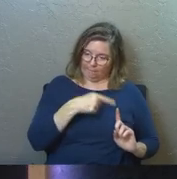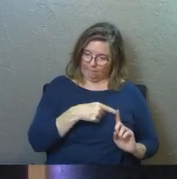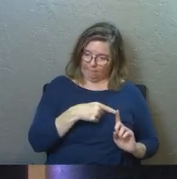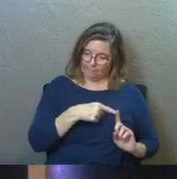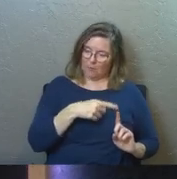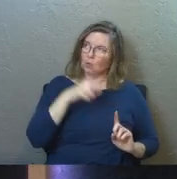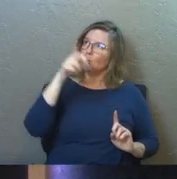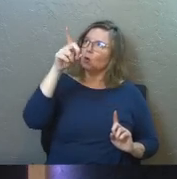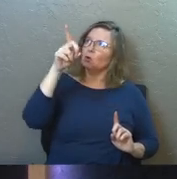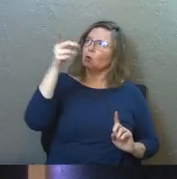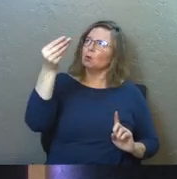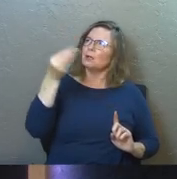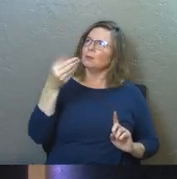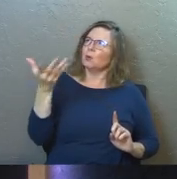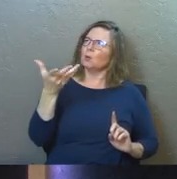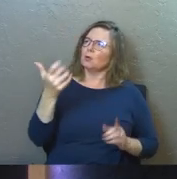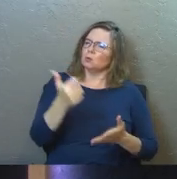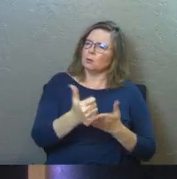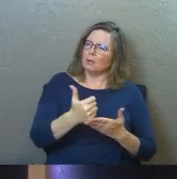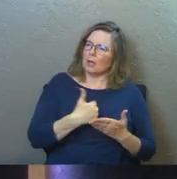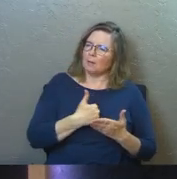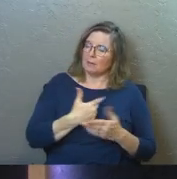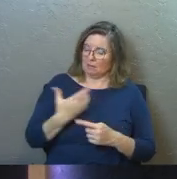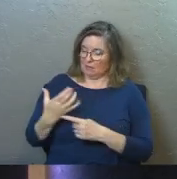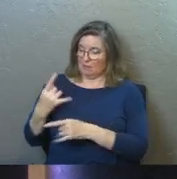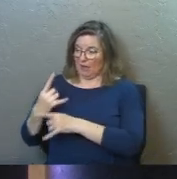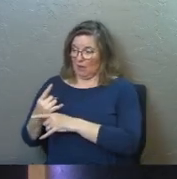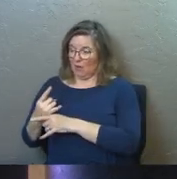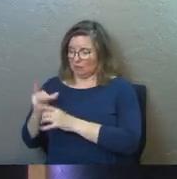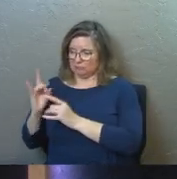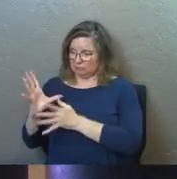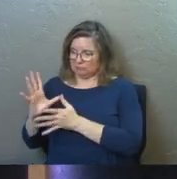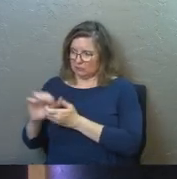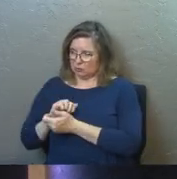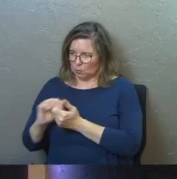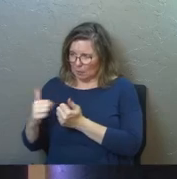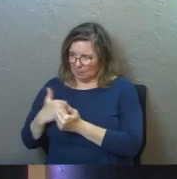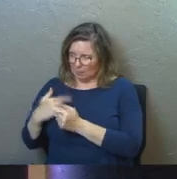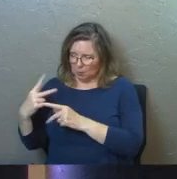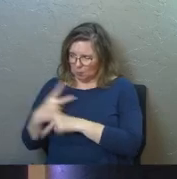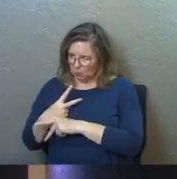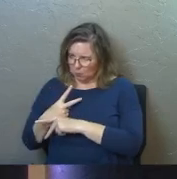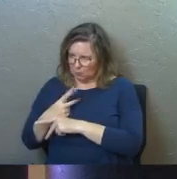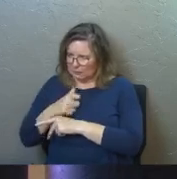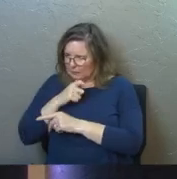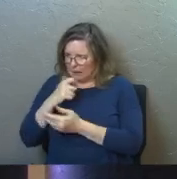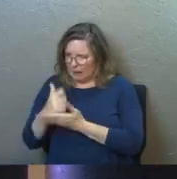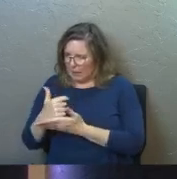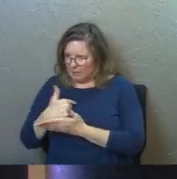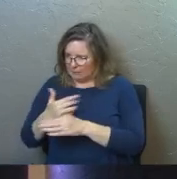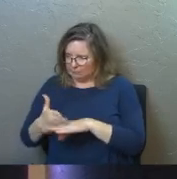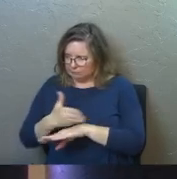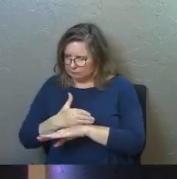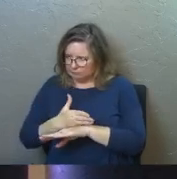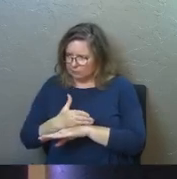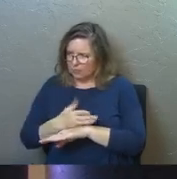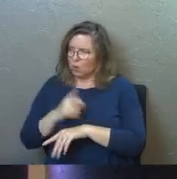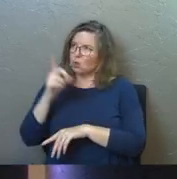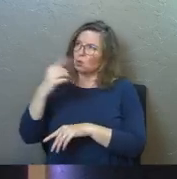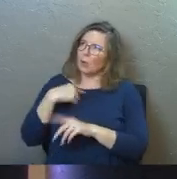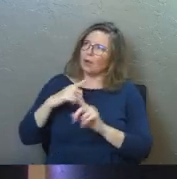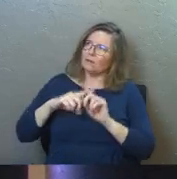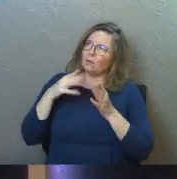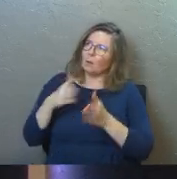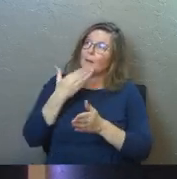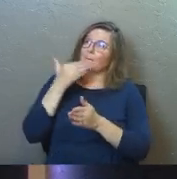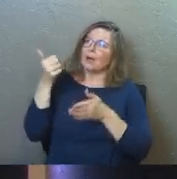thing destroys me, God, you had a better way for me to get these same joys in